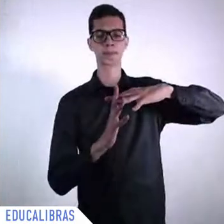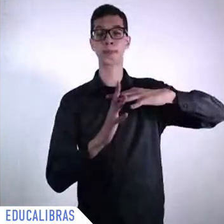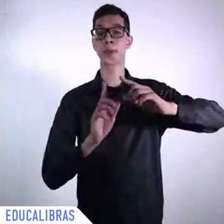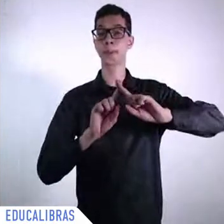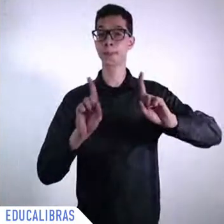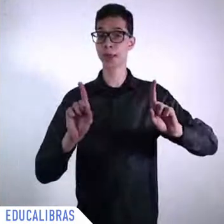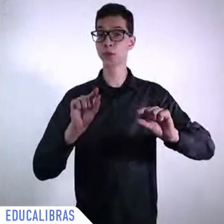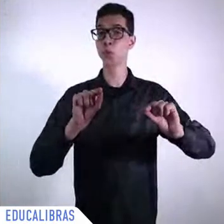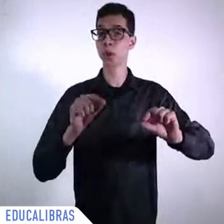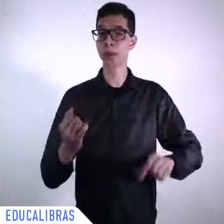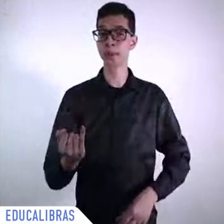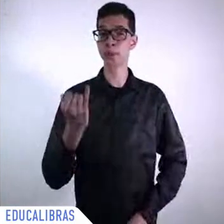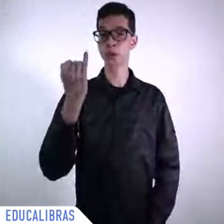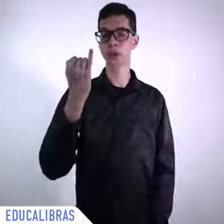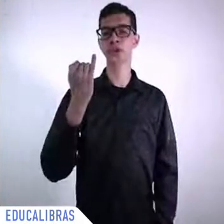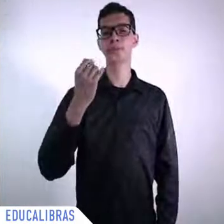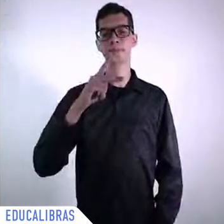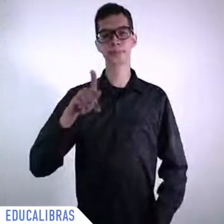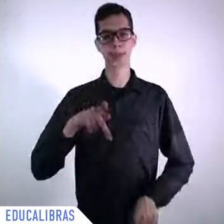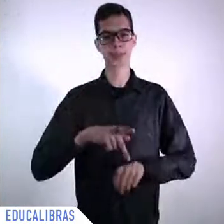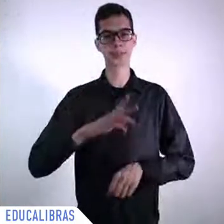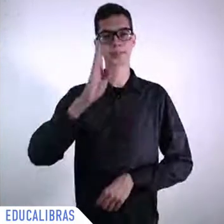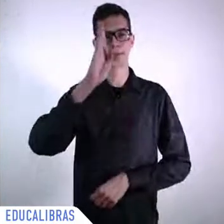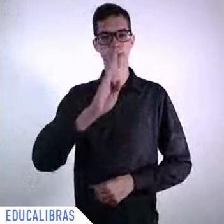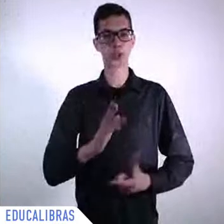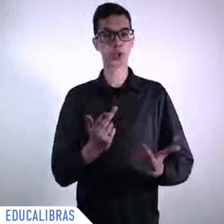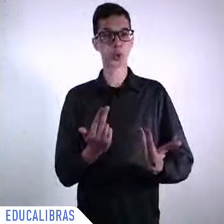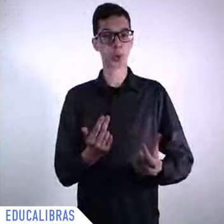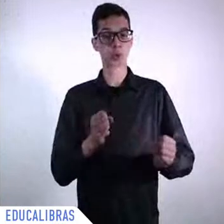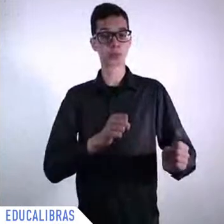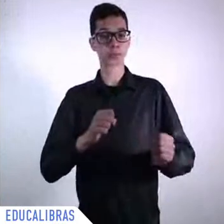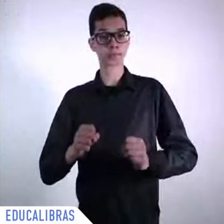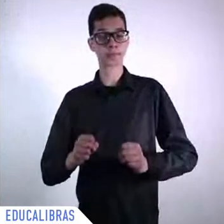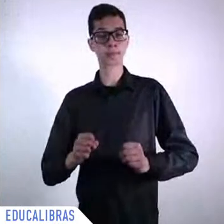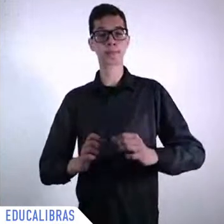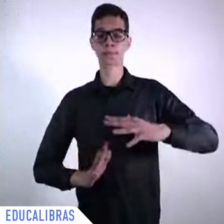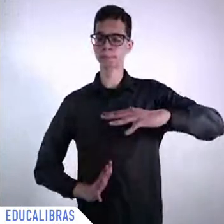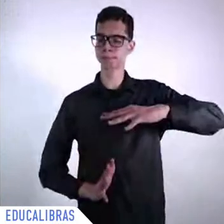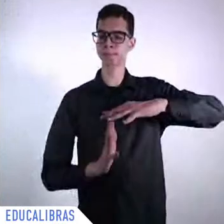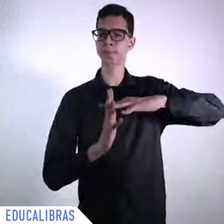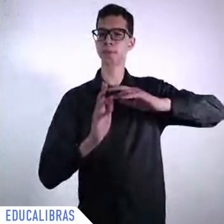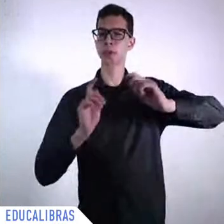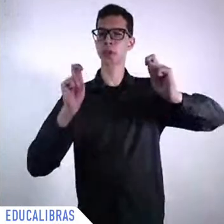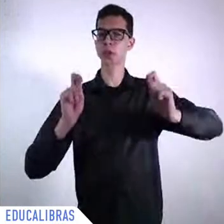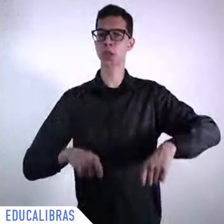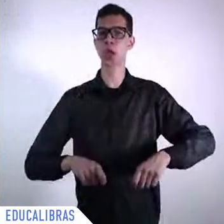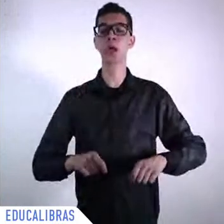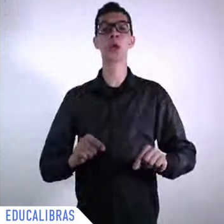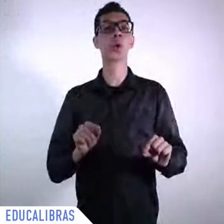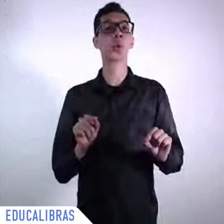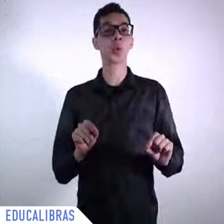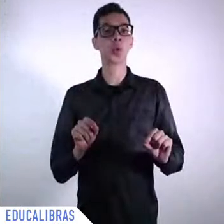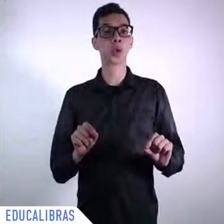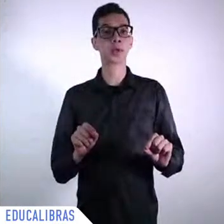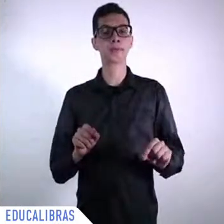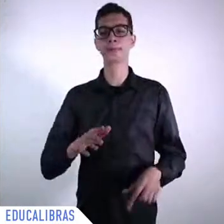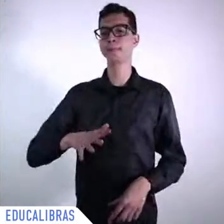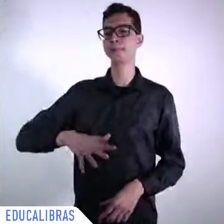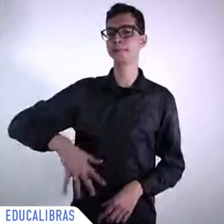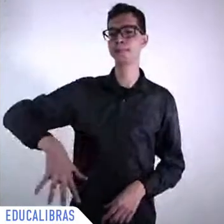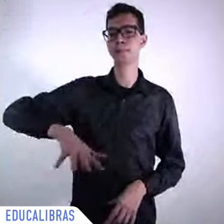it will look at the learning environments it is not enough just to create the